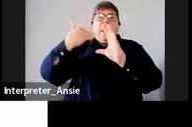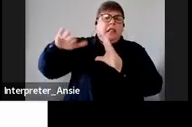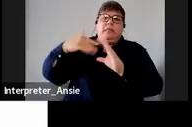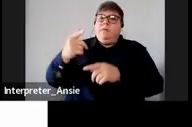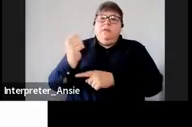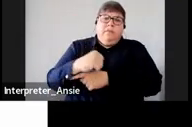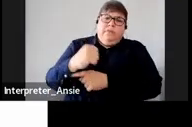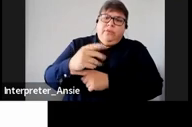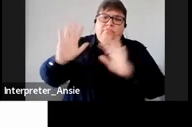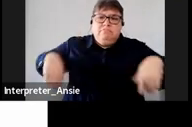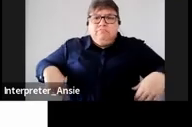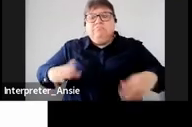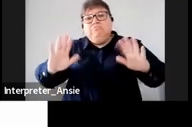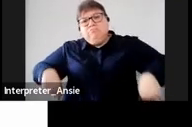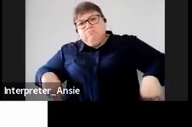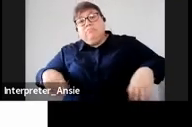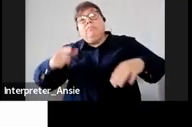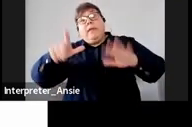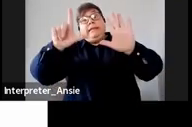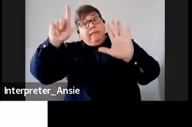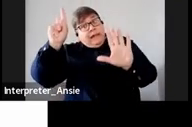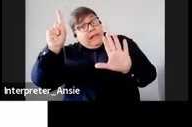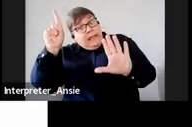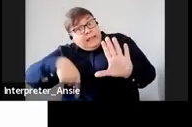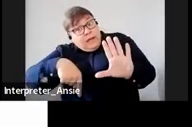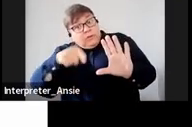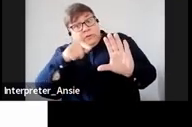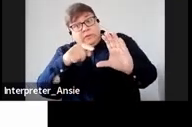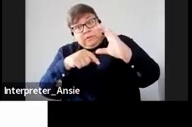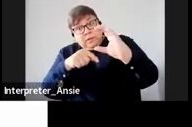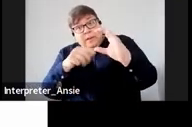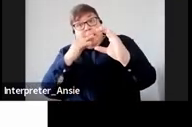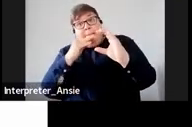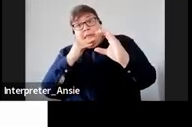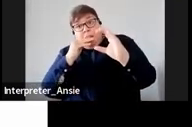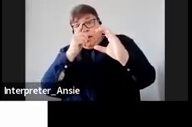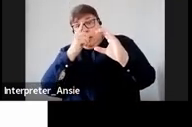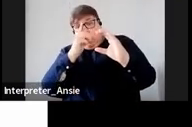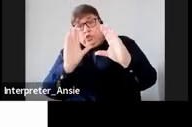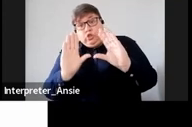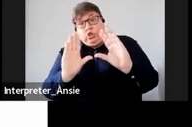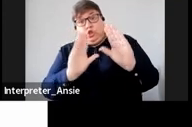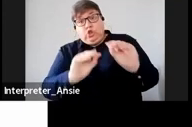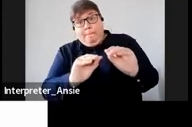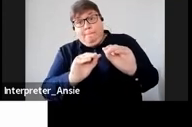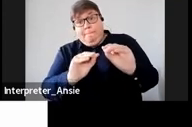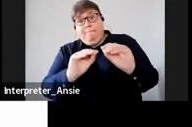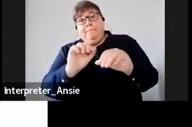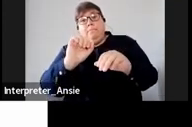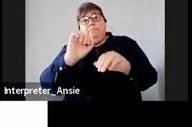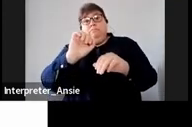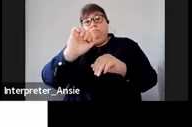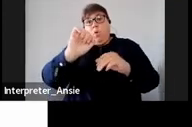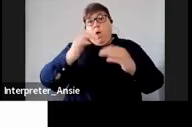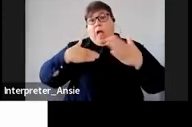to know is that on that 7,000 which you've paid it doesn't mean that it's not going to stop SARS from imposing other administrative